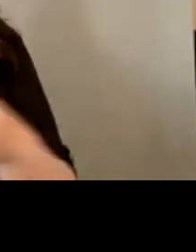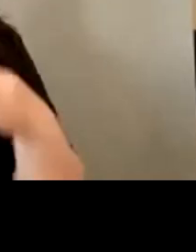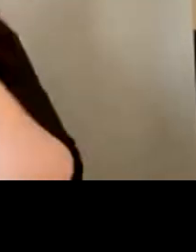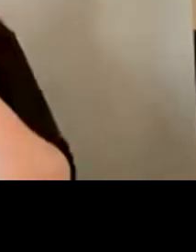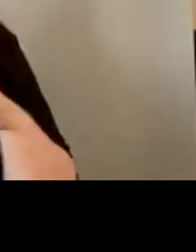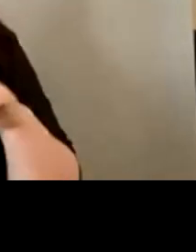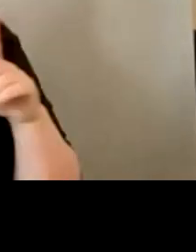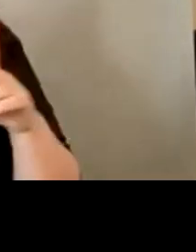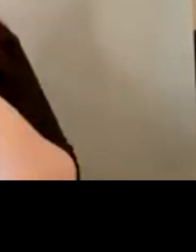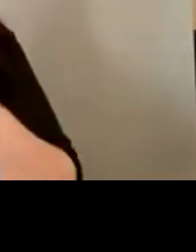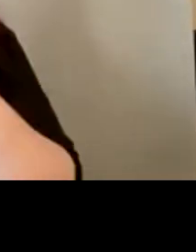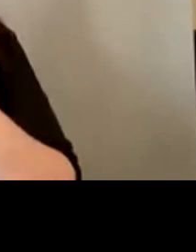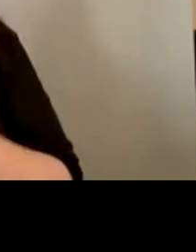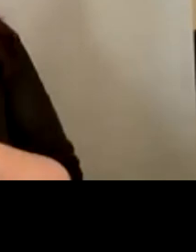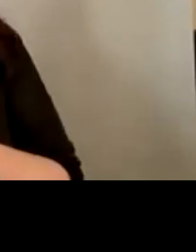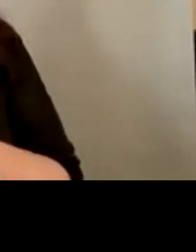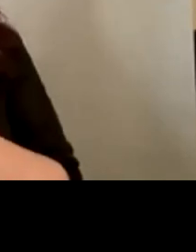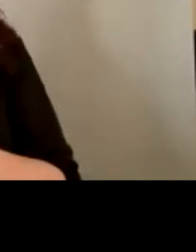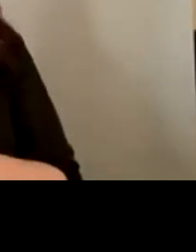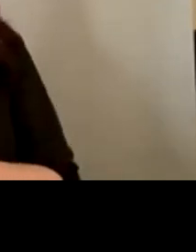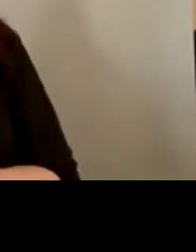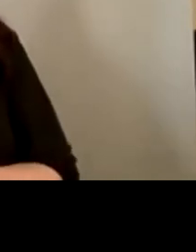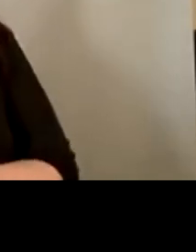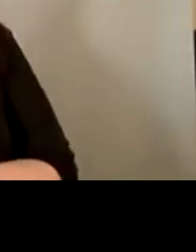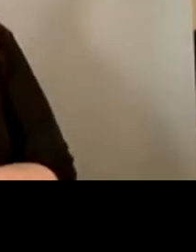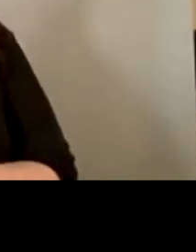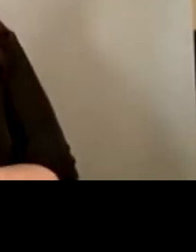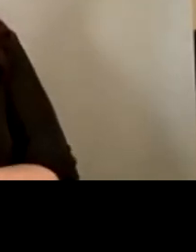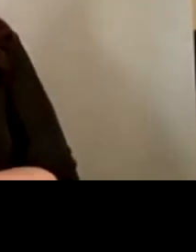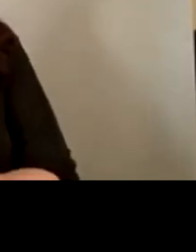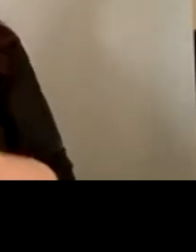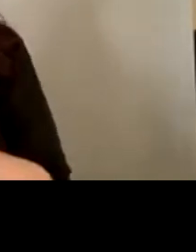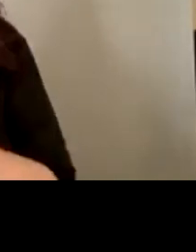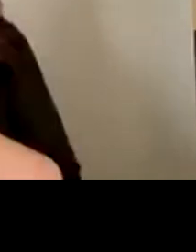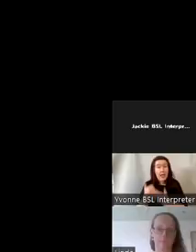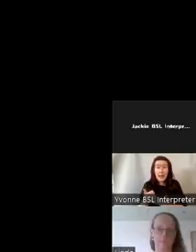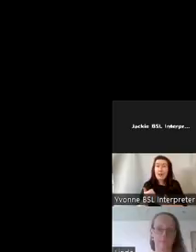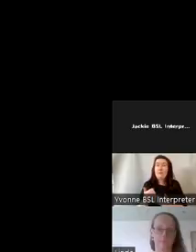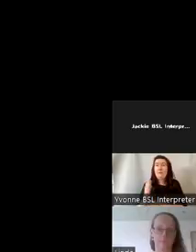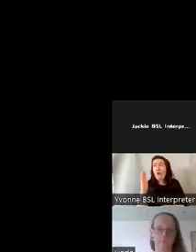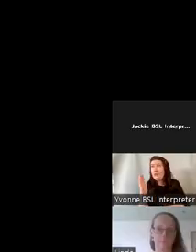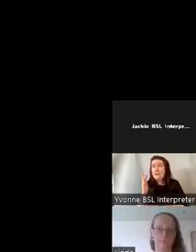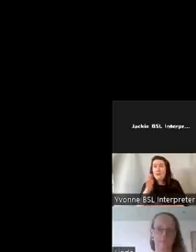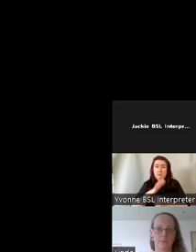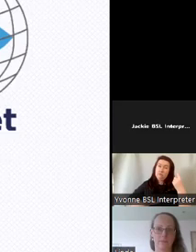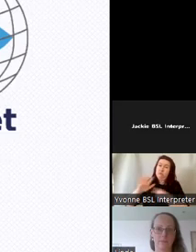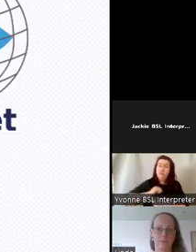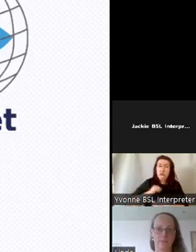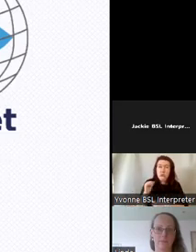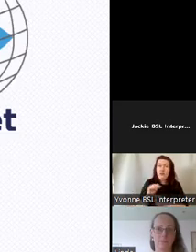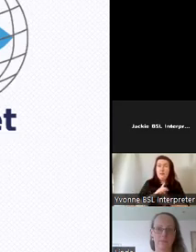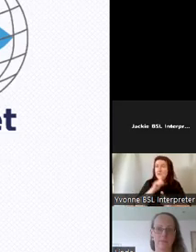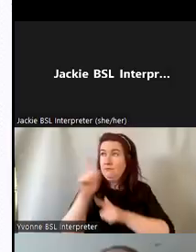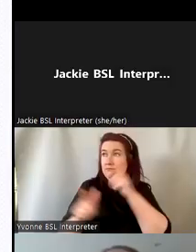fund in 2021 um and really it was with the help and commitment of volunteers from across scotland and beyond